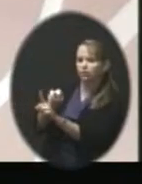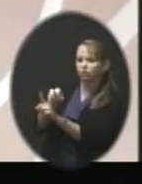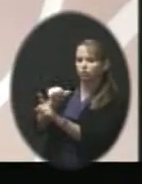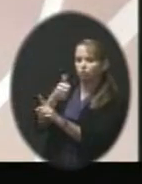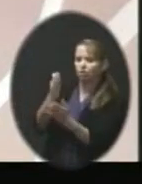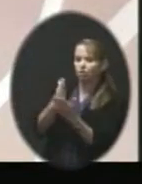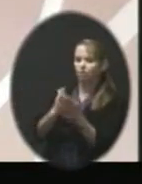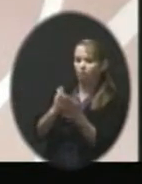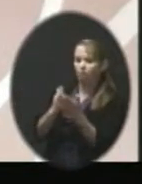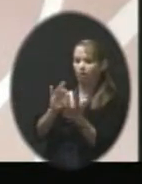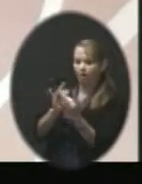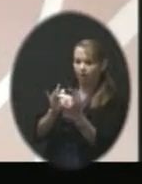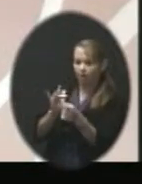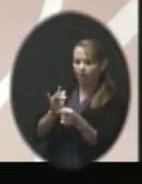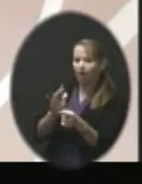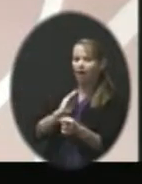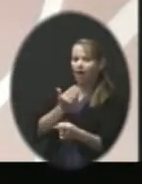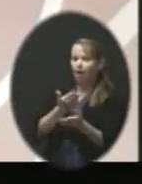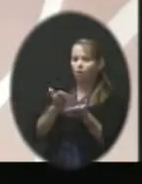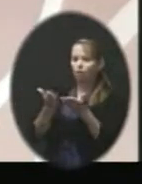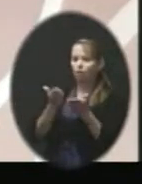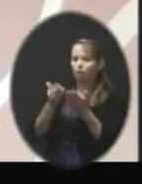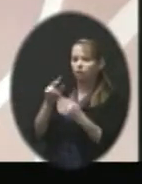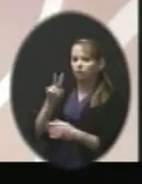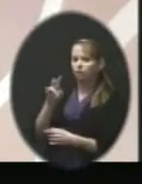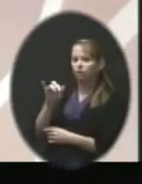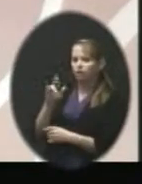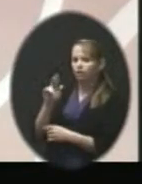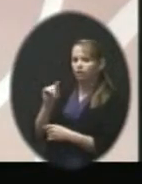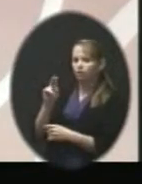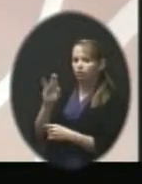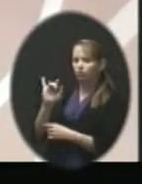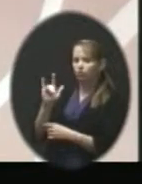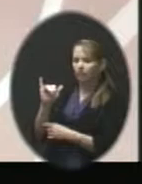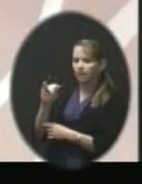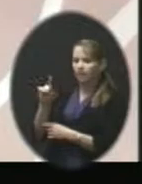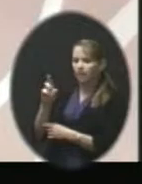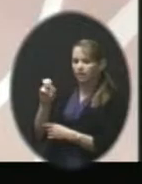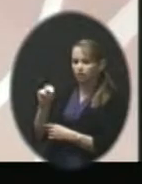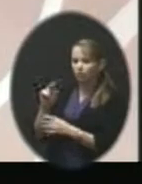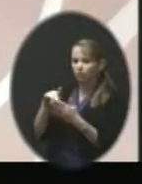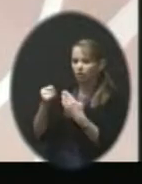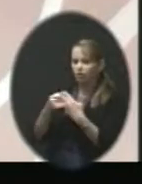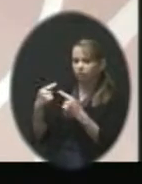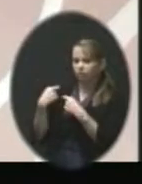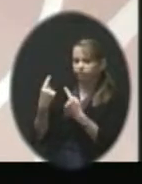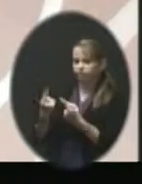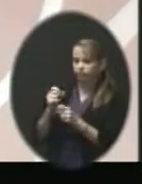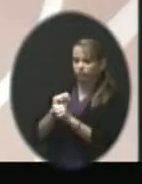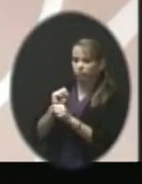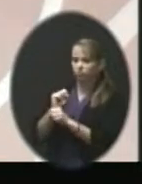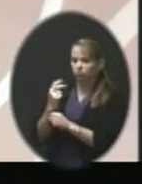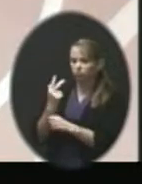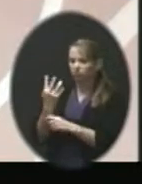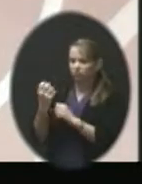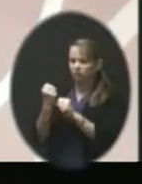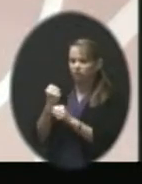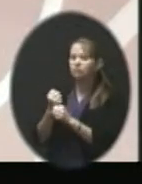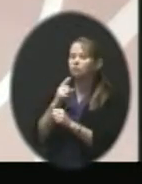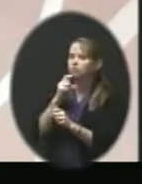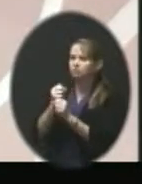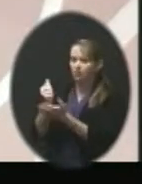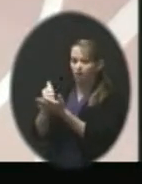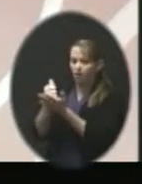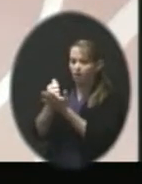the network. Our server virtualization project that we have been working on for the last three or four years has really helped us